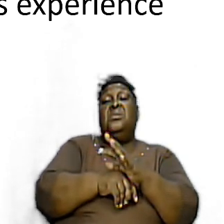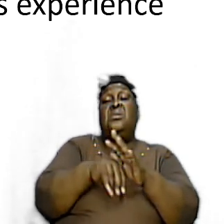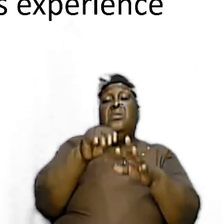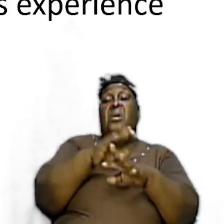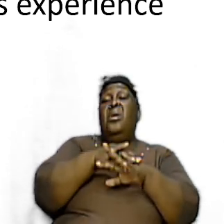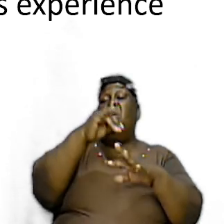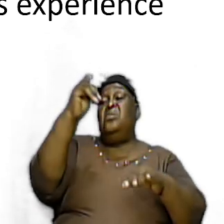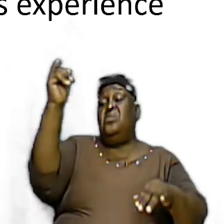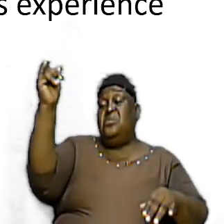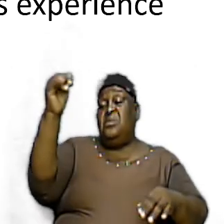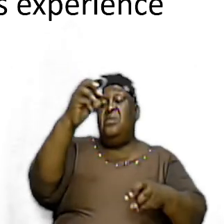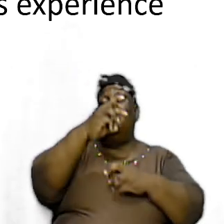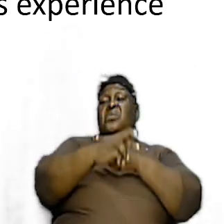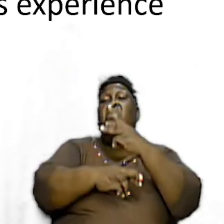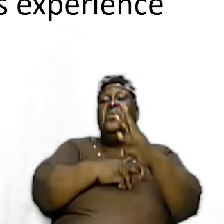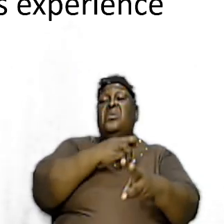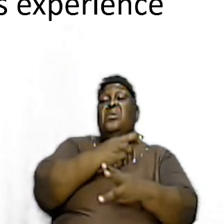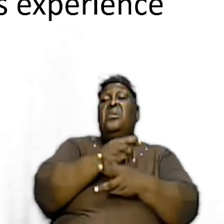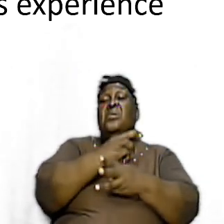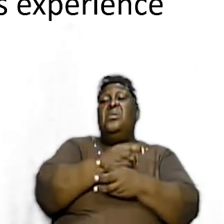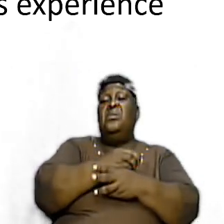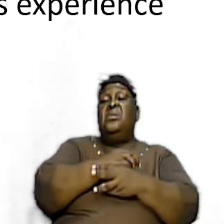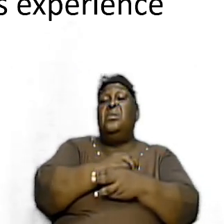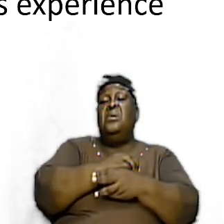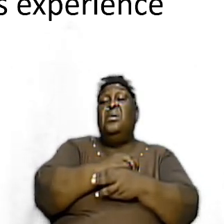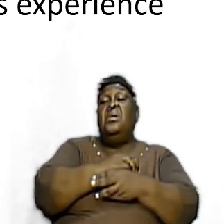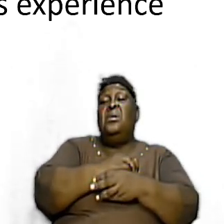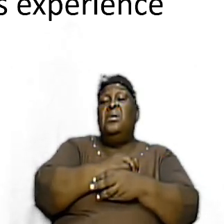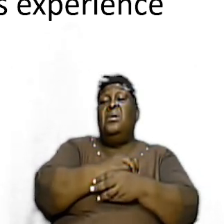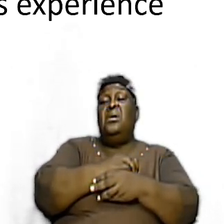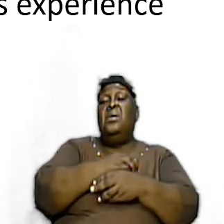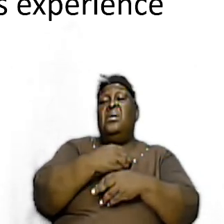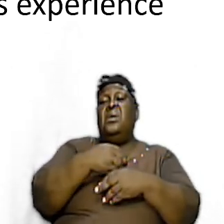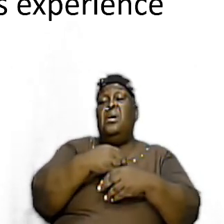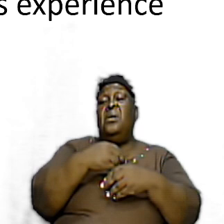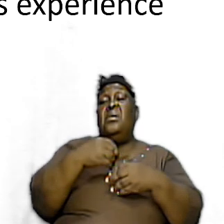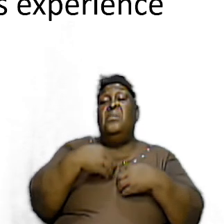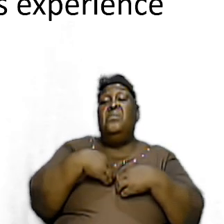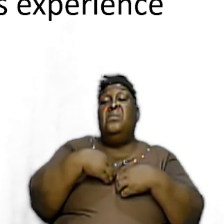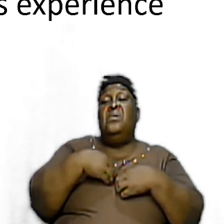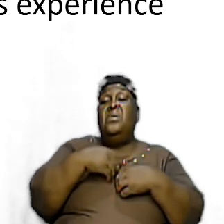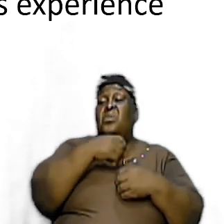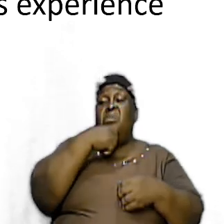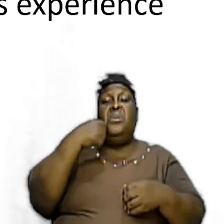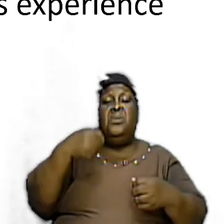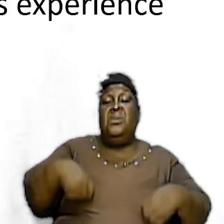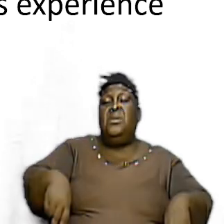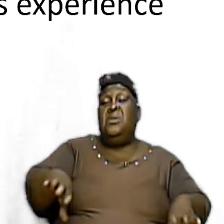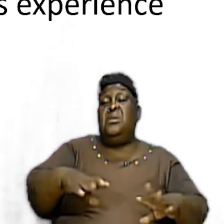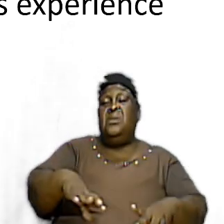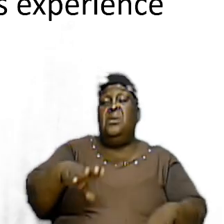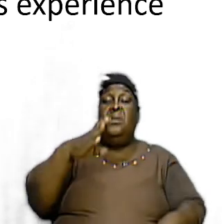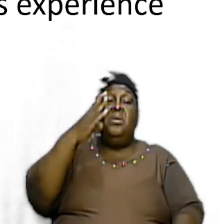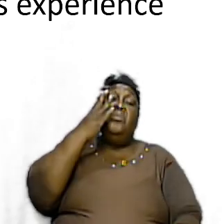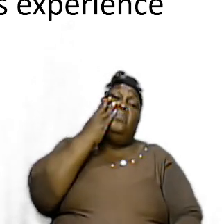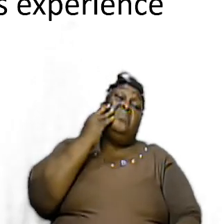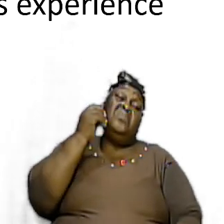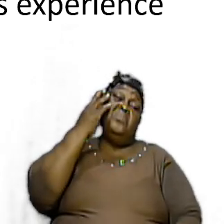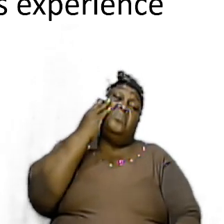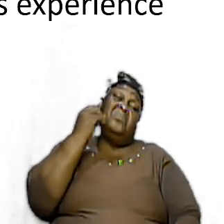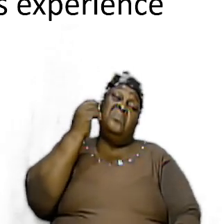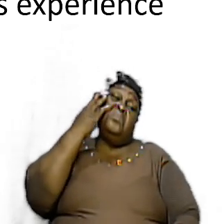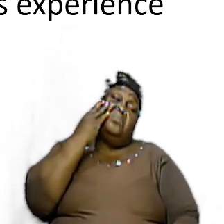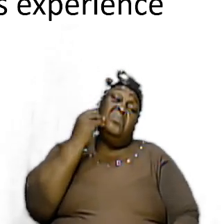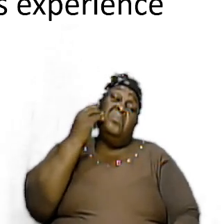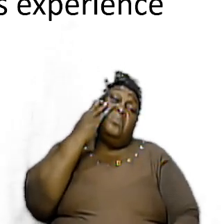the world and equally we have a wilderness experience or wilderness experiences brethren